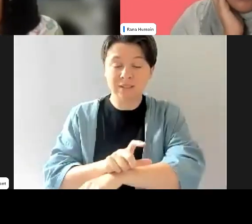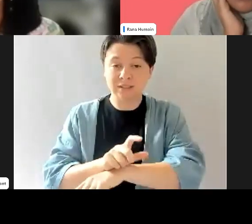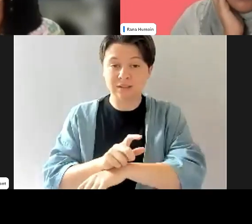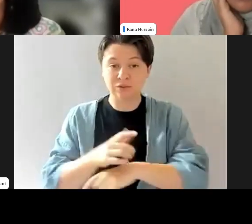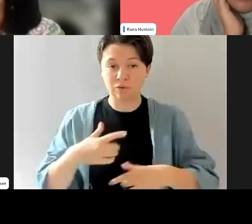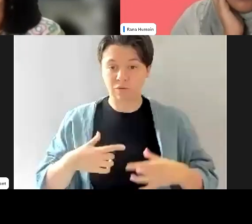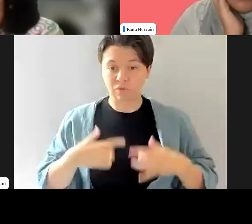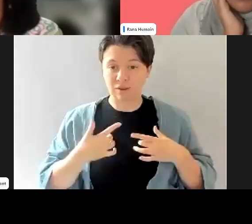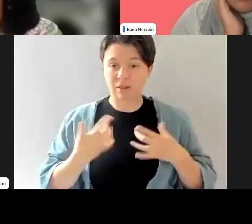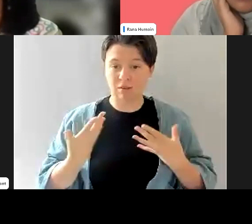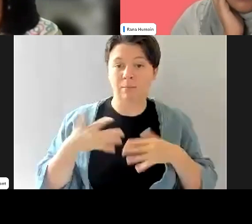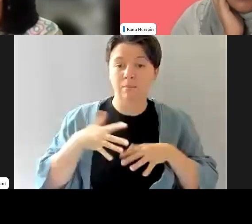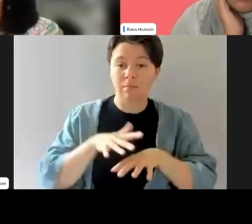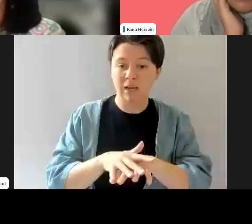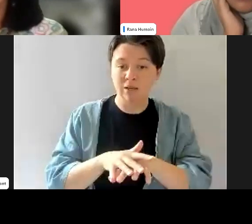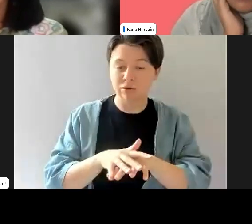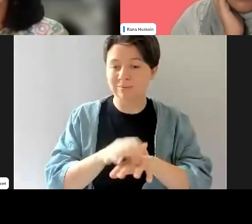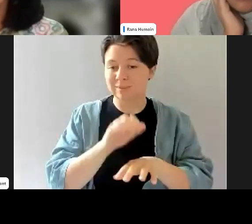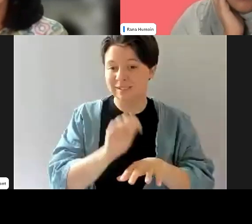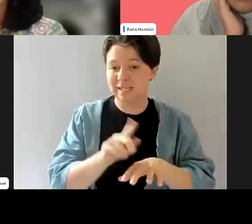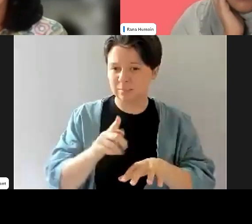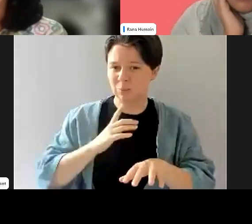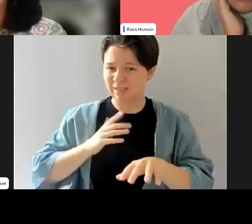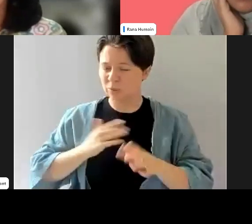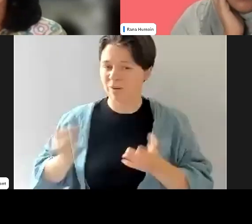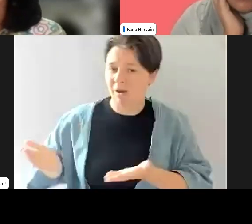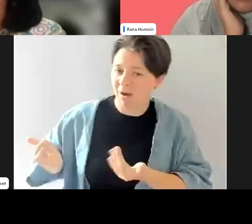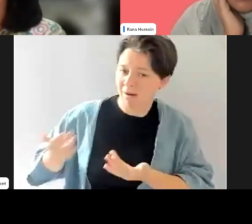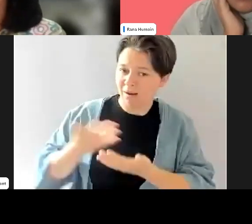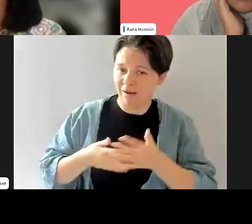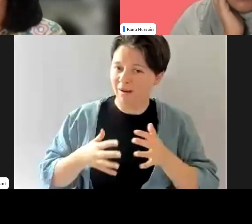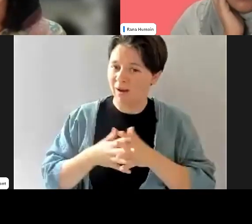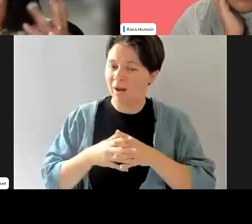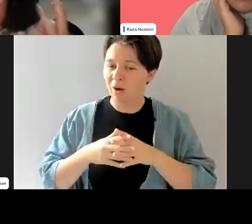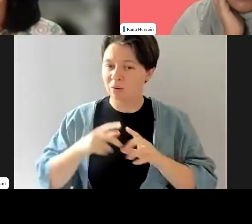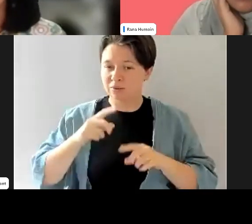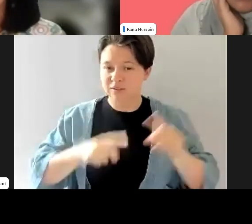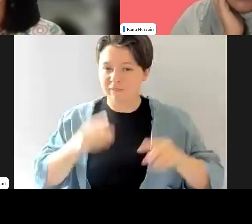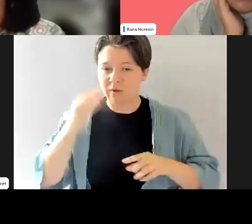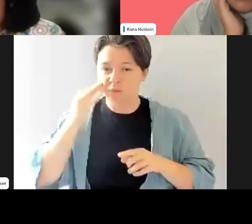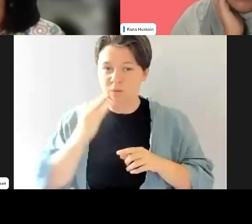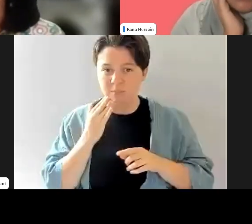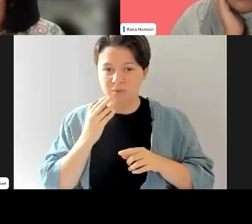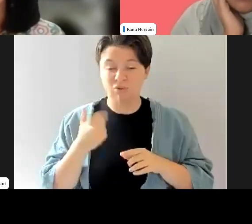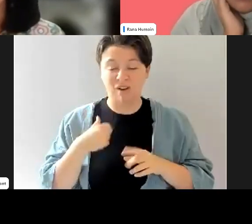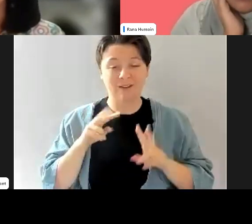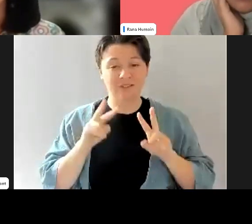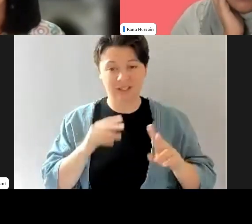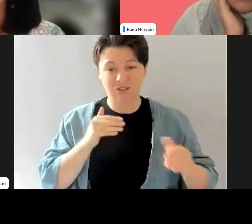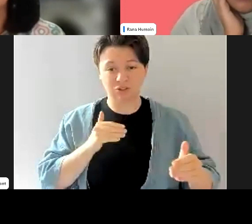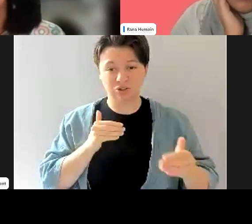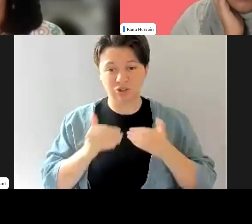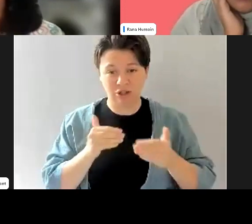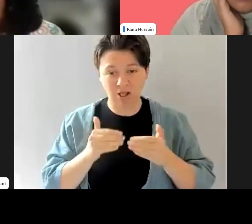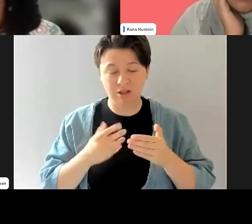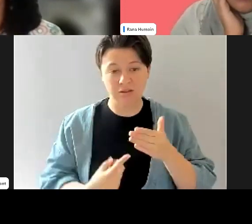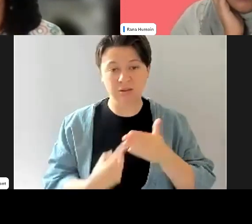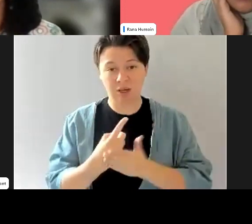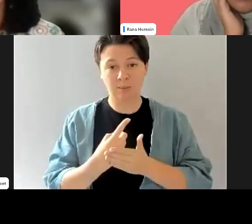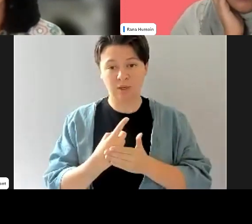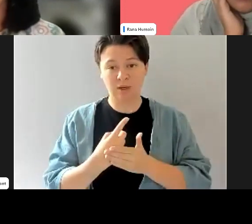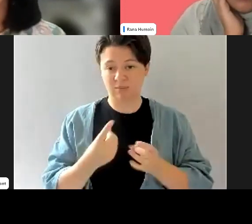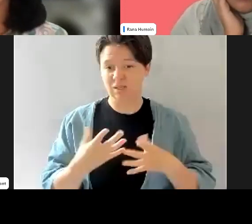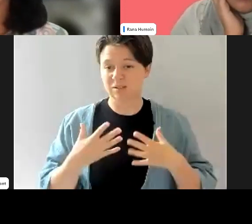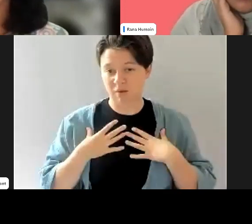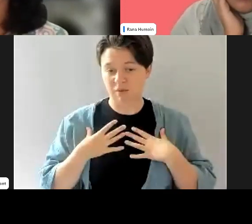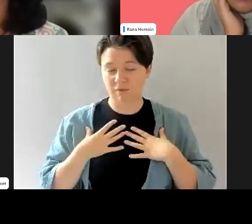but you have to get them in somehow. So I think that these are some of the challenges that I've seen, I've kind of personally sort of seen or faced. Um,